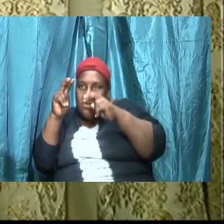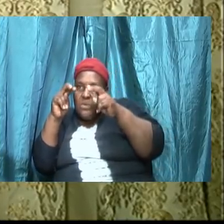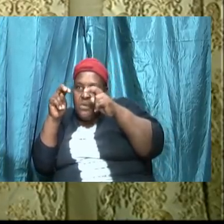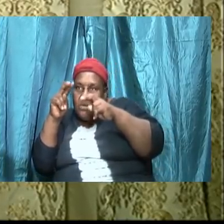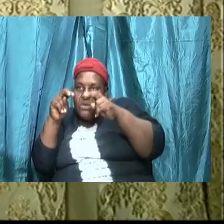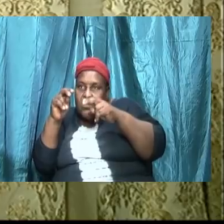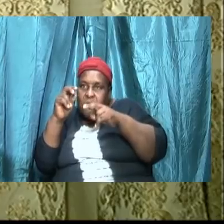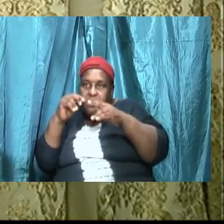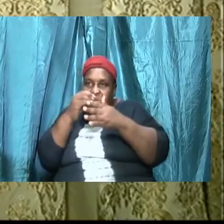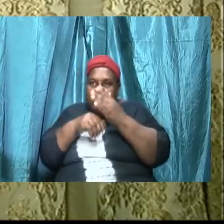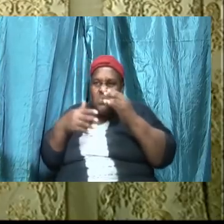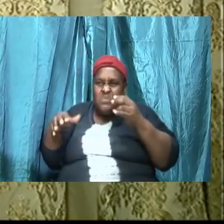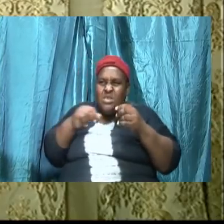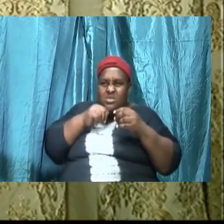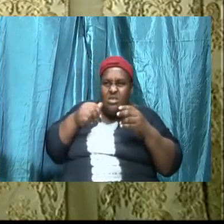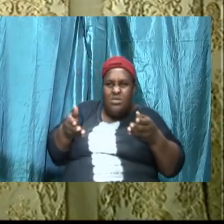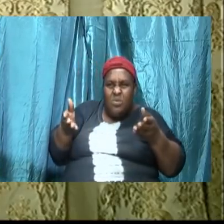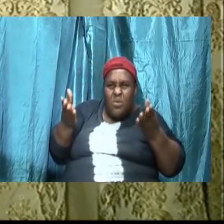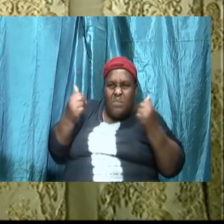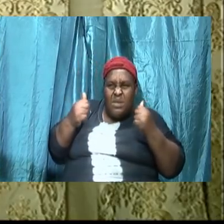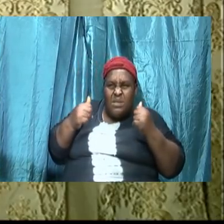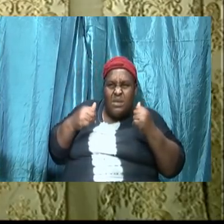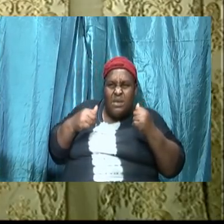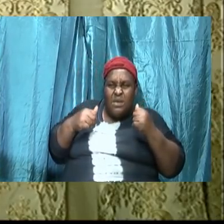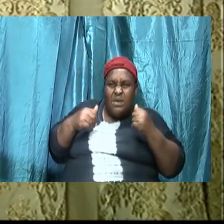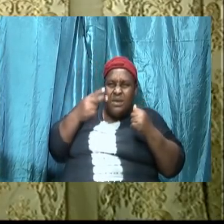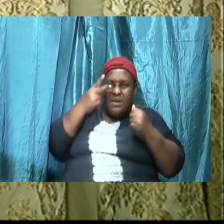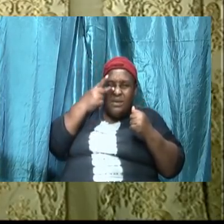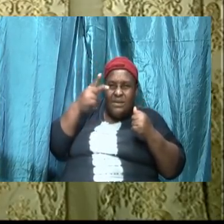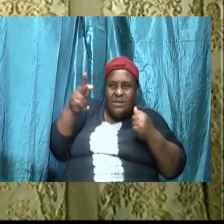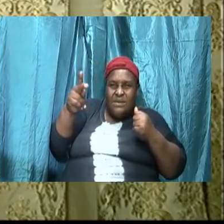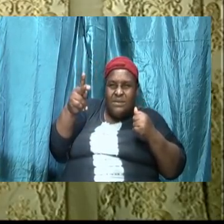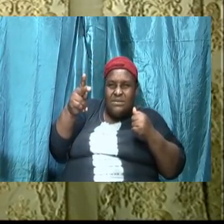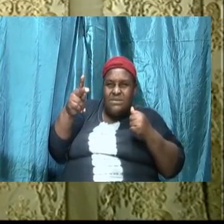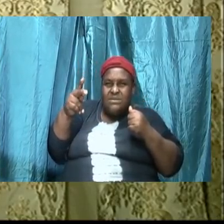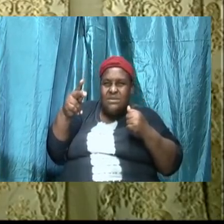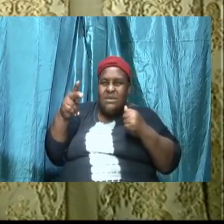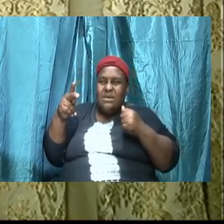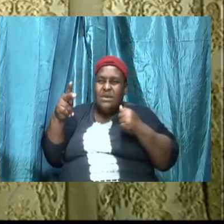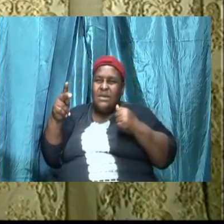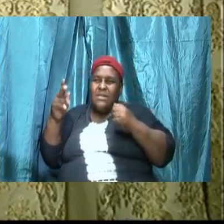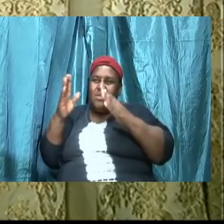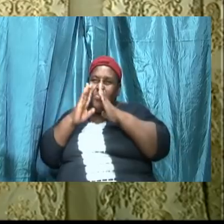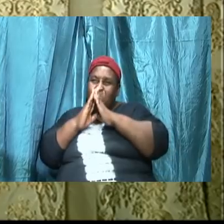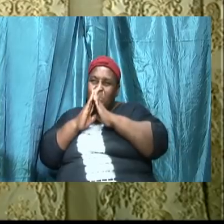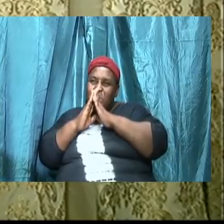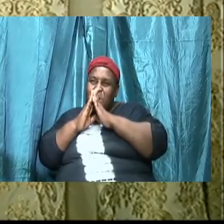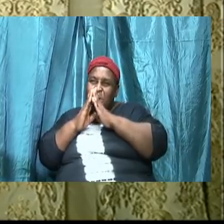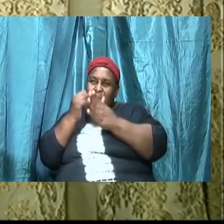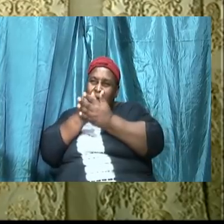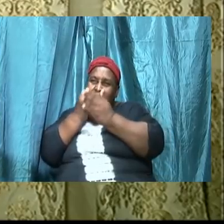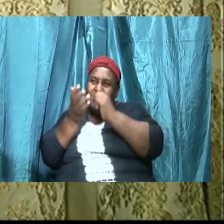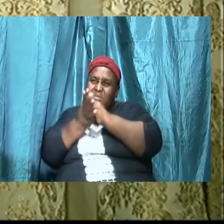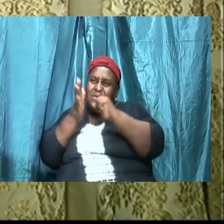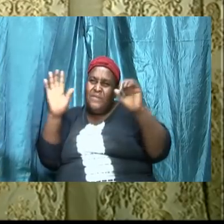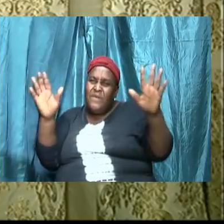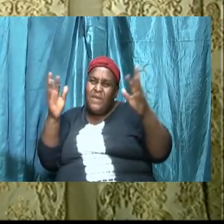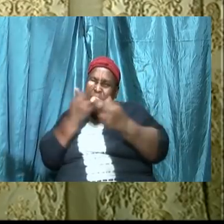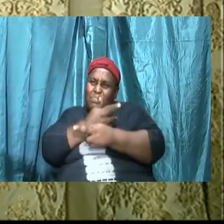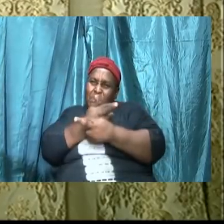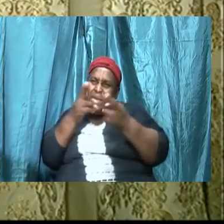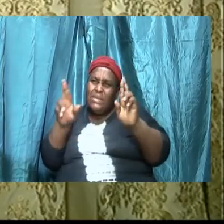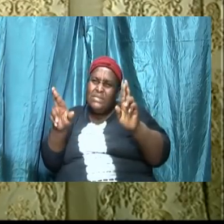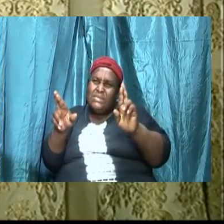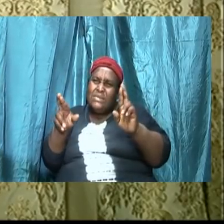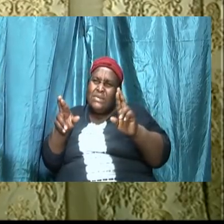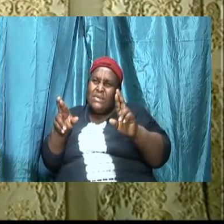sees the prayer he sees the sacrifices he sees the time of repentance he sees